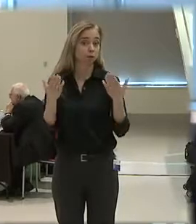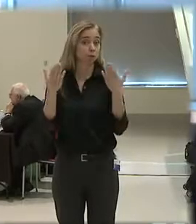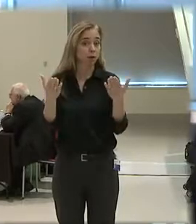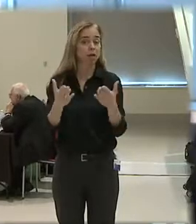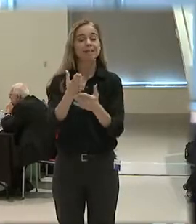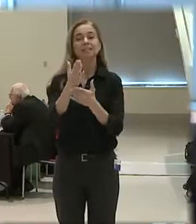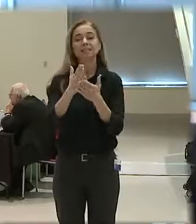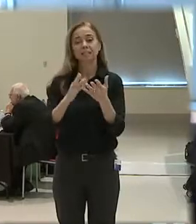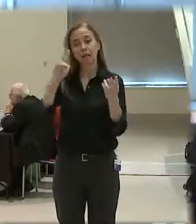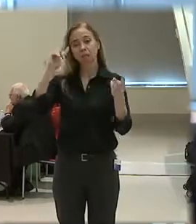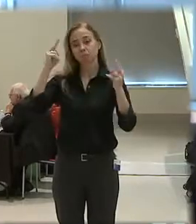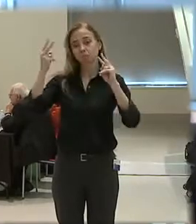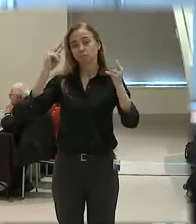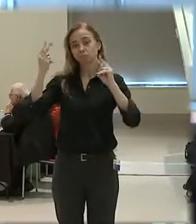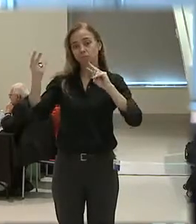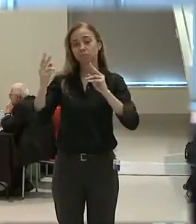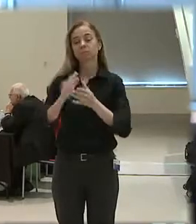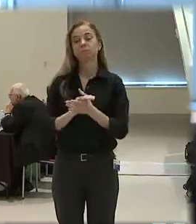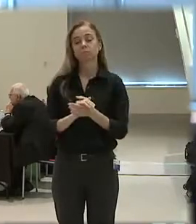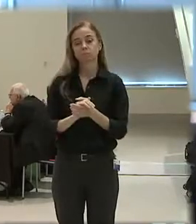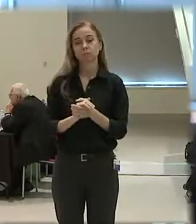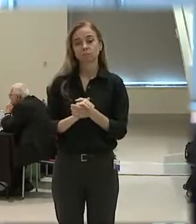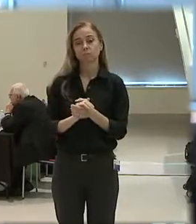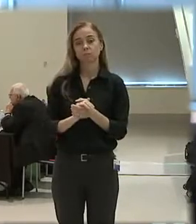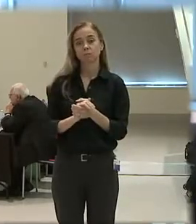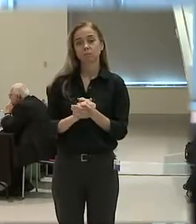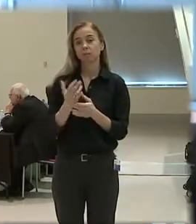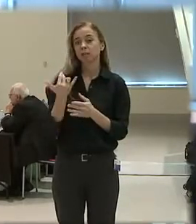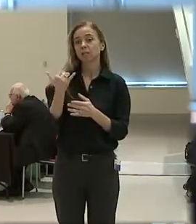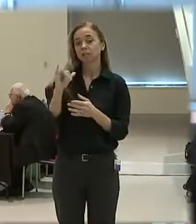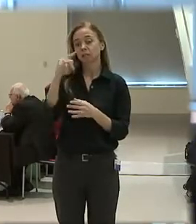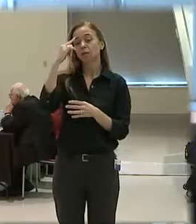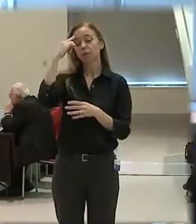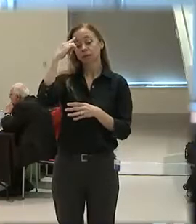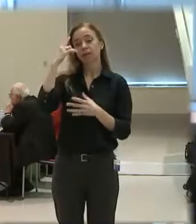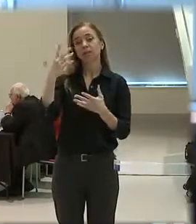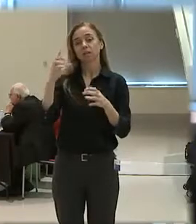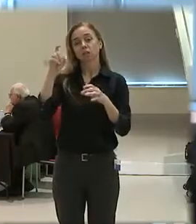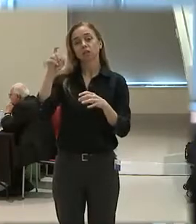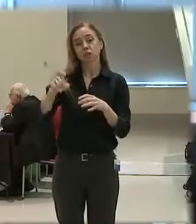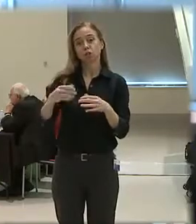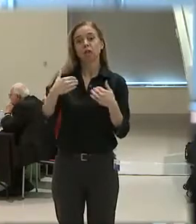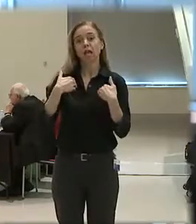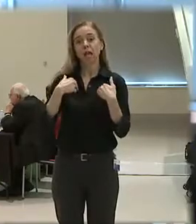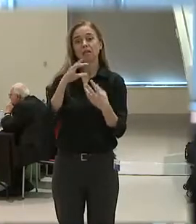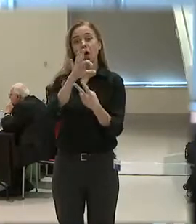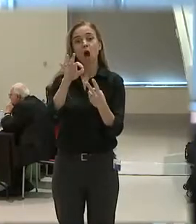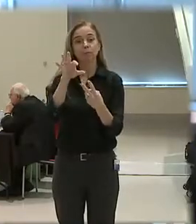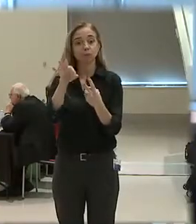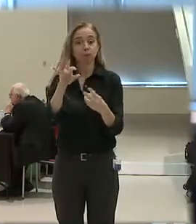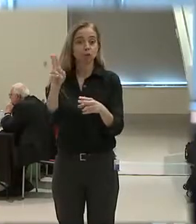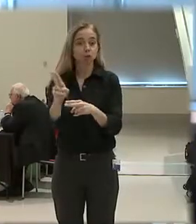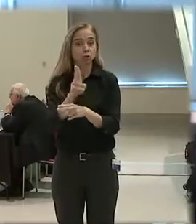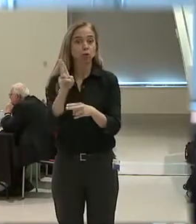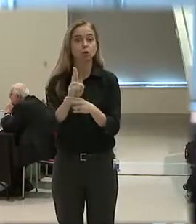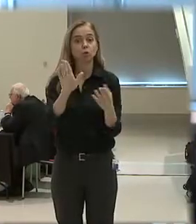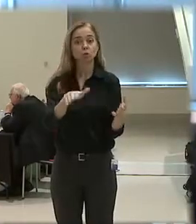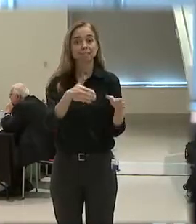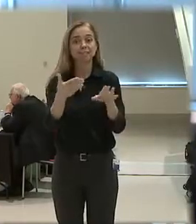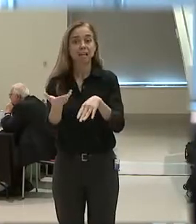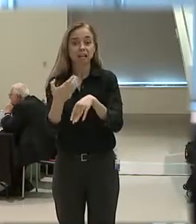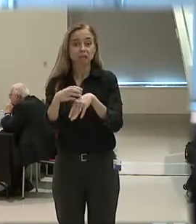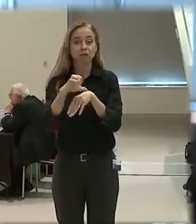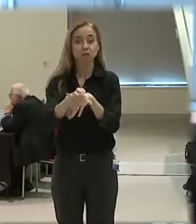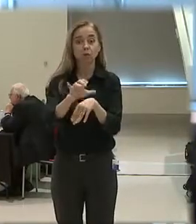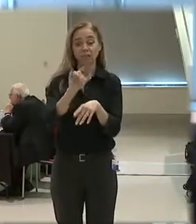misunderstanding on the part of officers that still believe that they should have the option to use deadly force in those